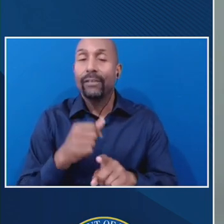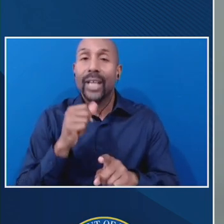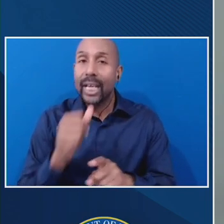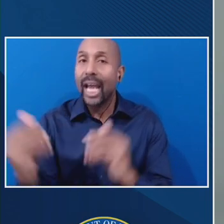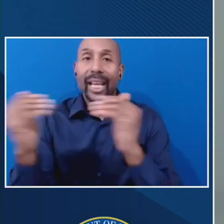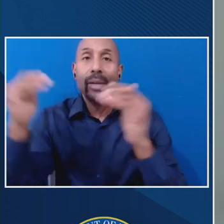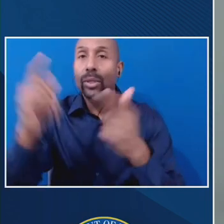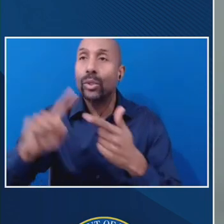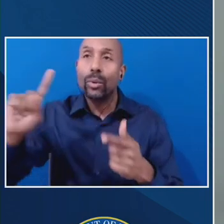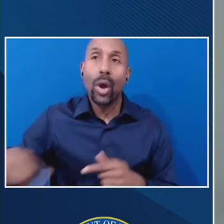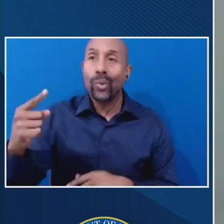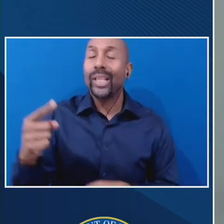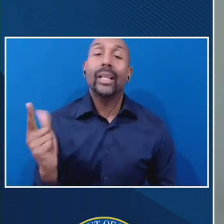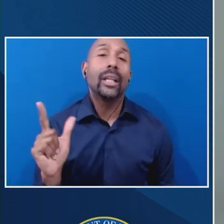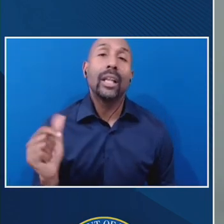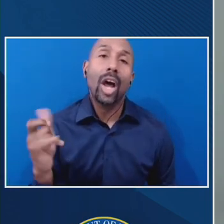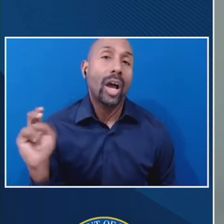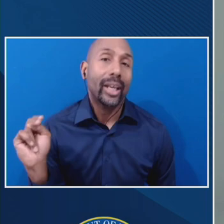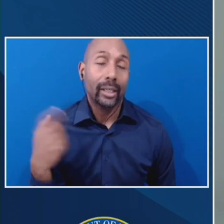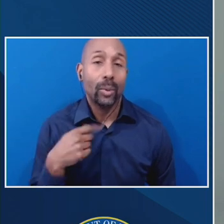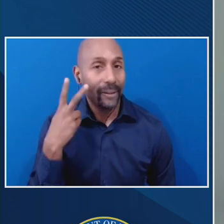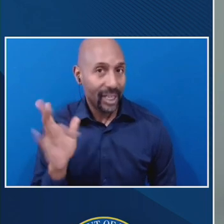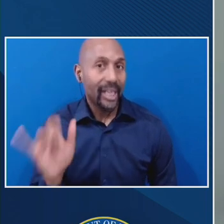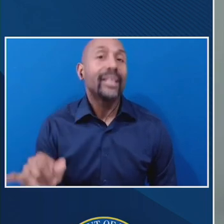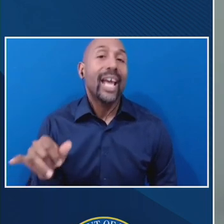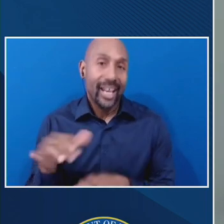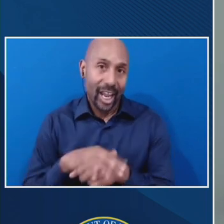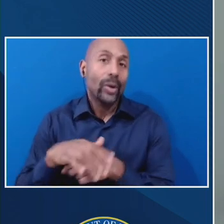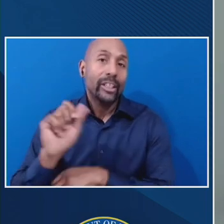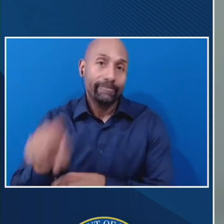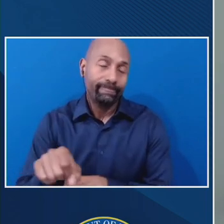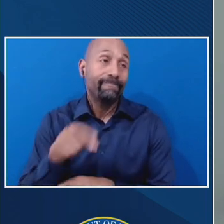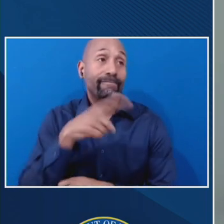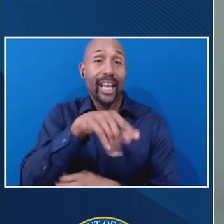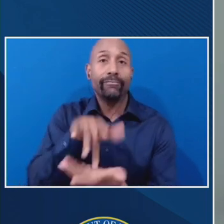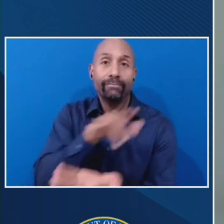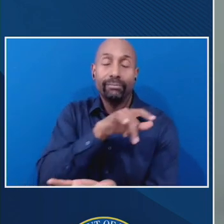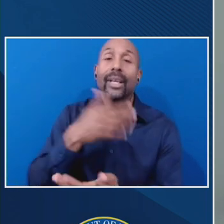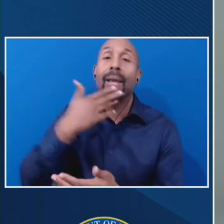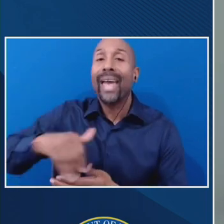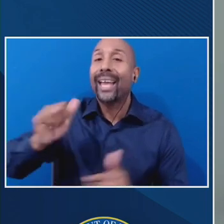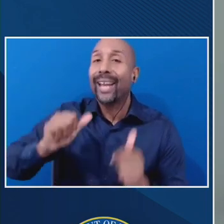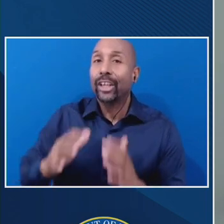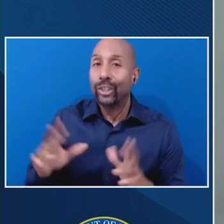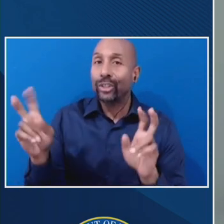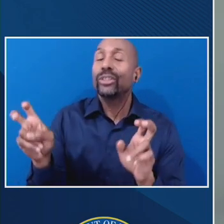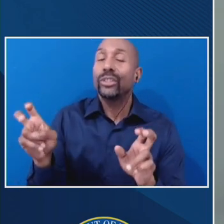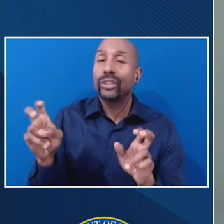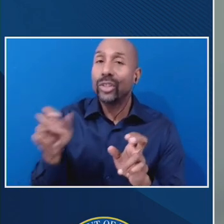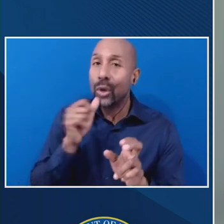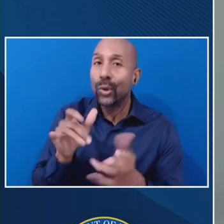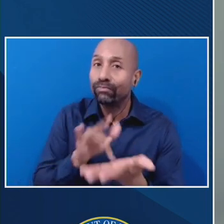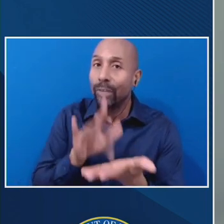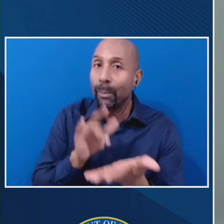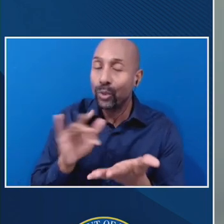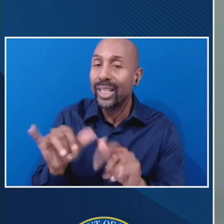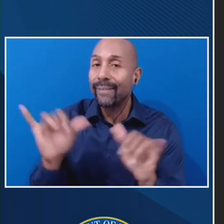just logging in because we have seen that as an area where, um, bad actors have, um, sought to abuse the system.